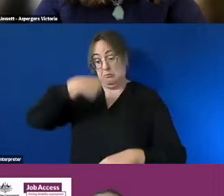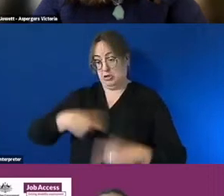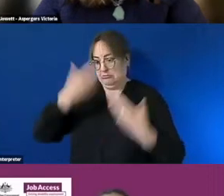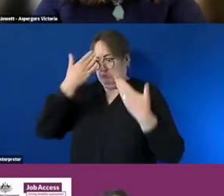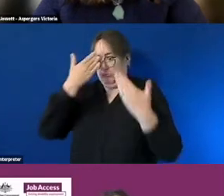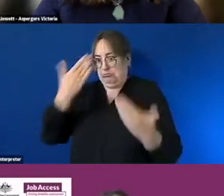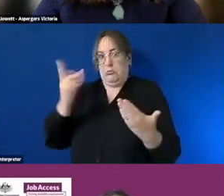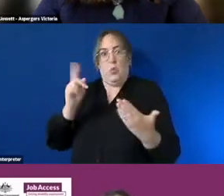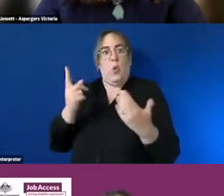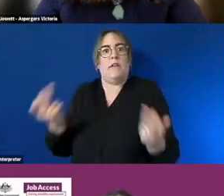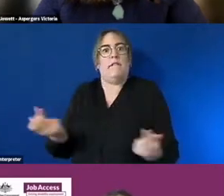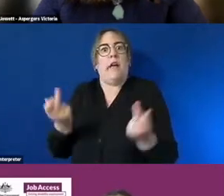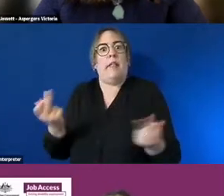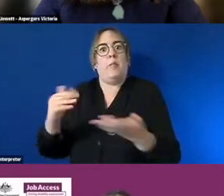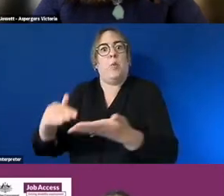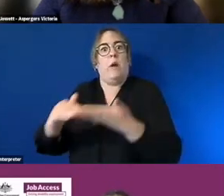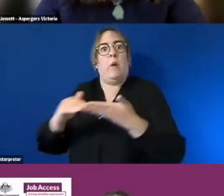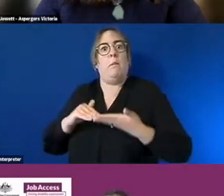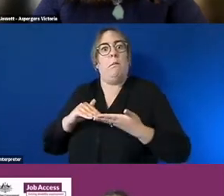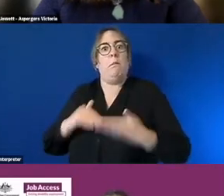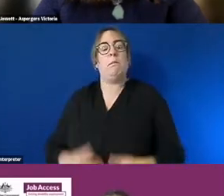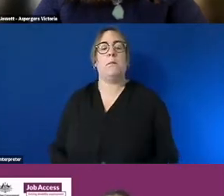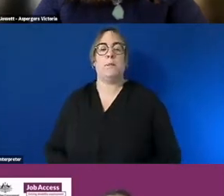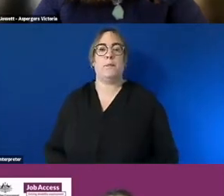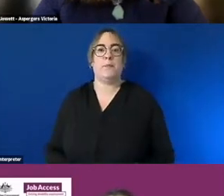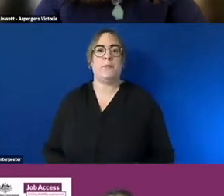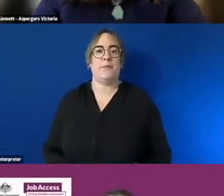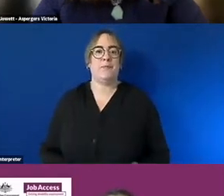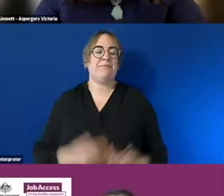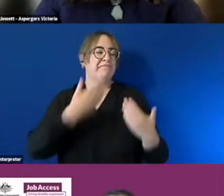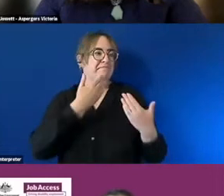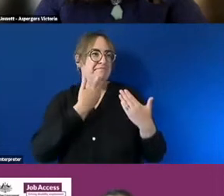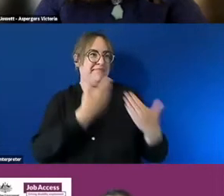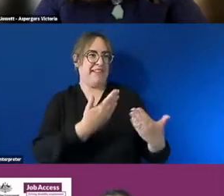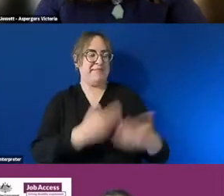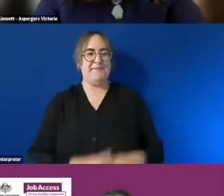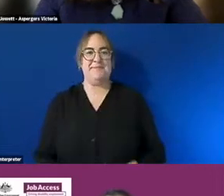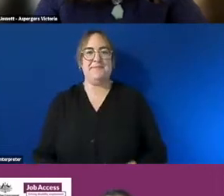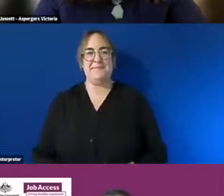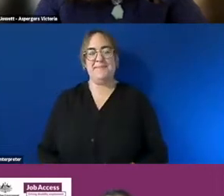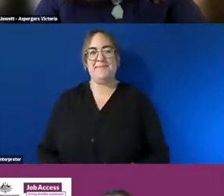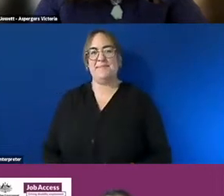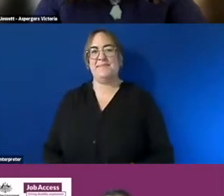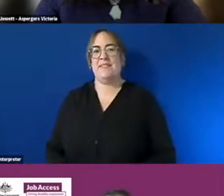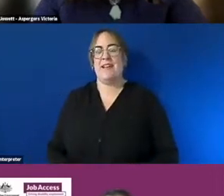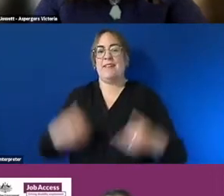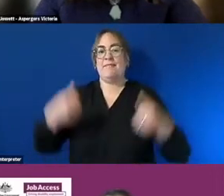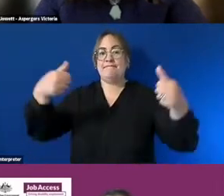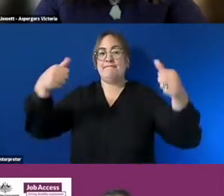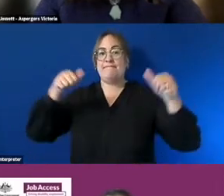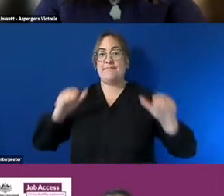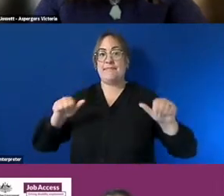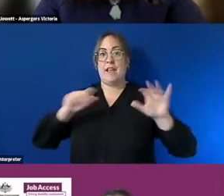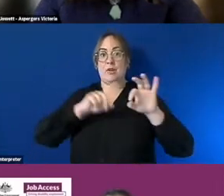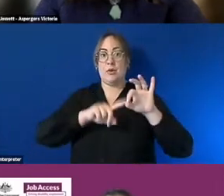thank you thank you for addressing that question um so we go to the next question um